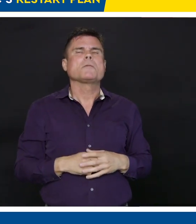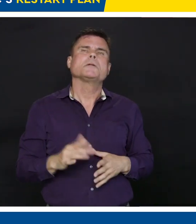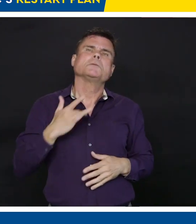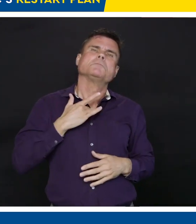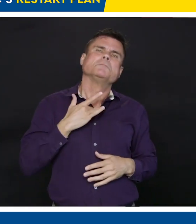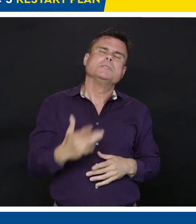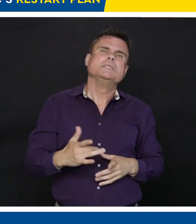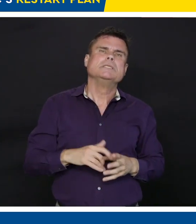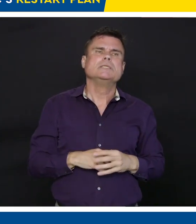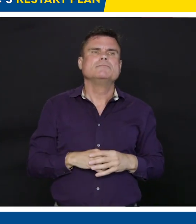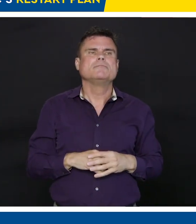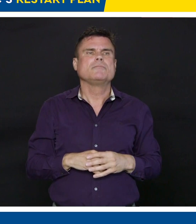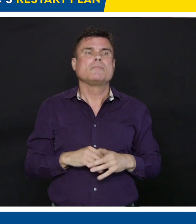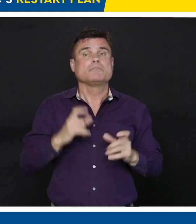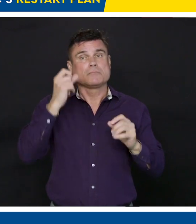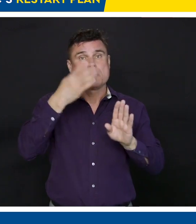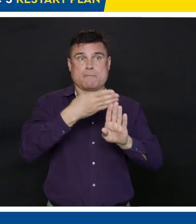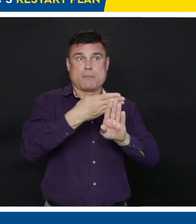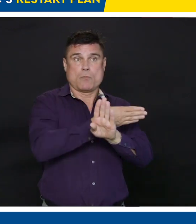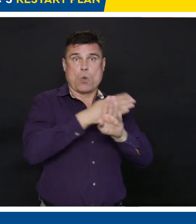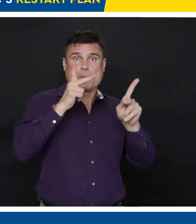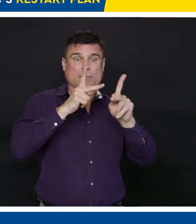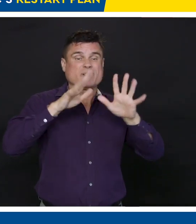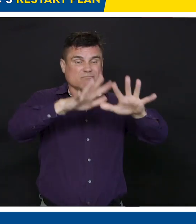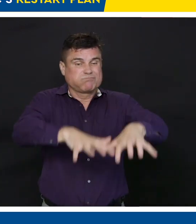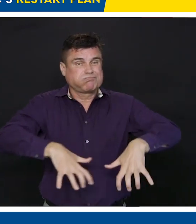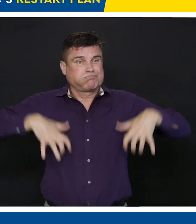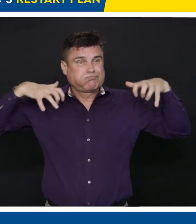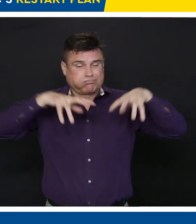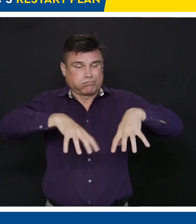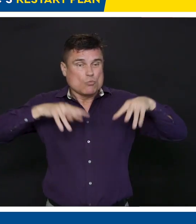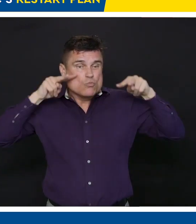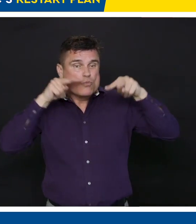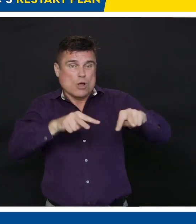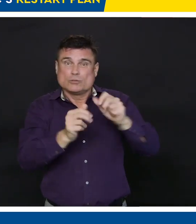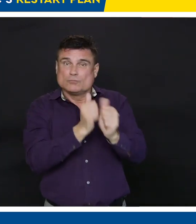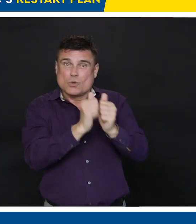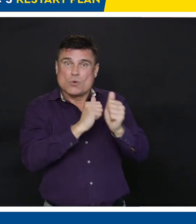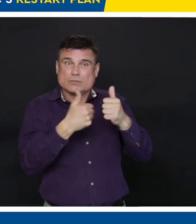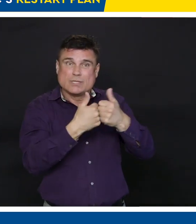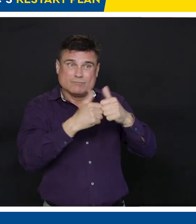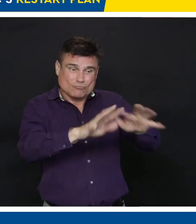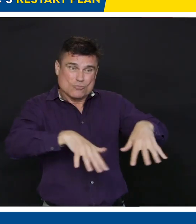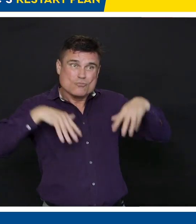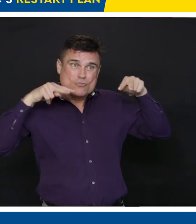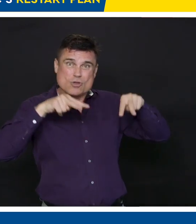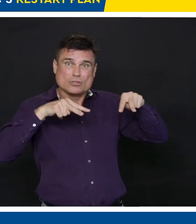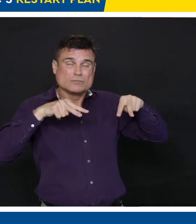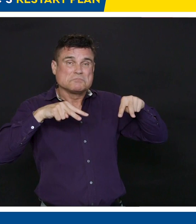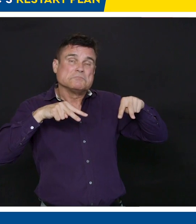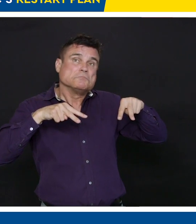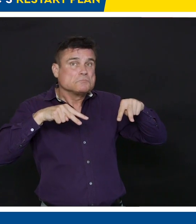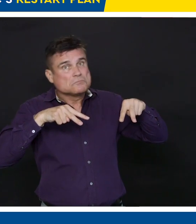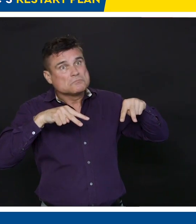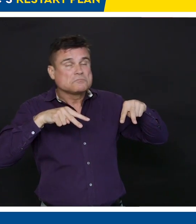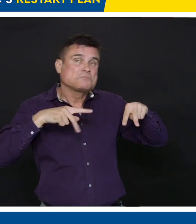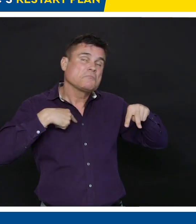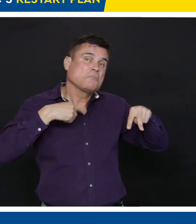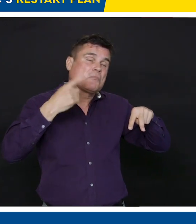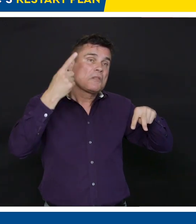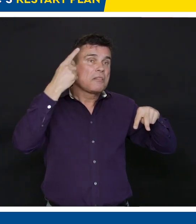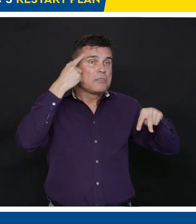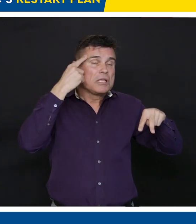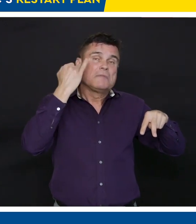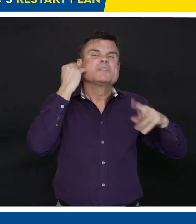think that a local baseball game, if people are using their own equipment, they're not sharing equipment. Of course, the bat is the bat, but we can